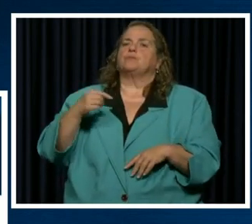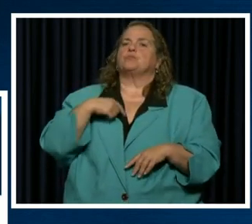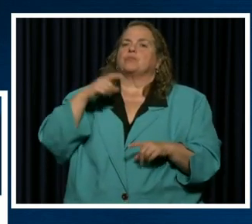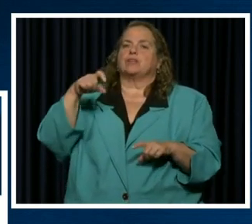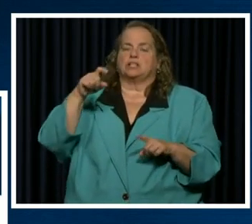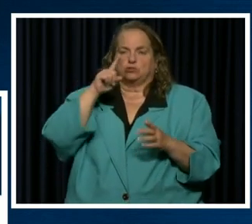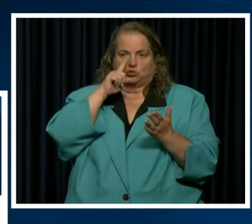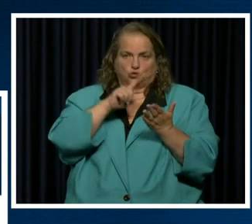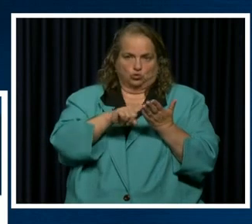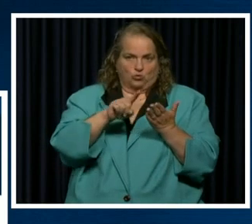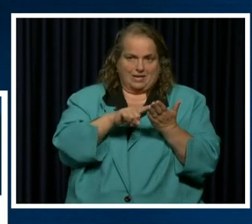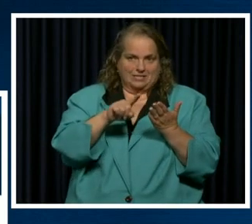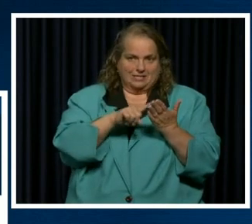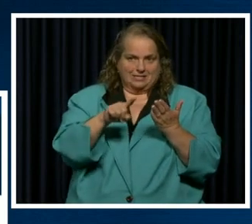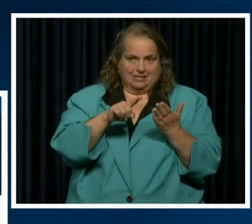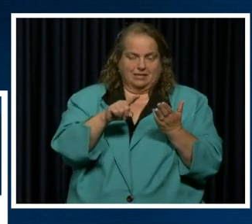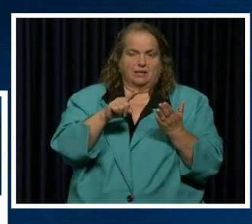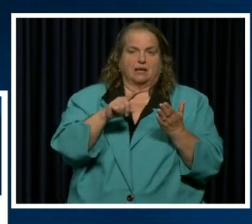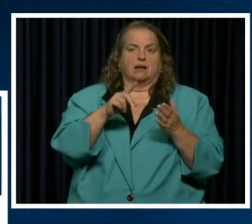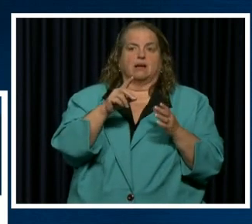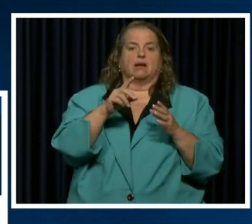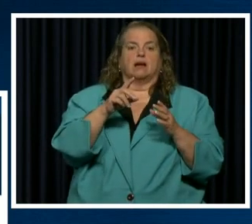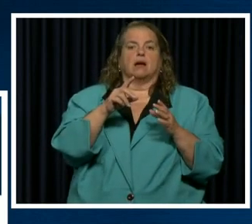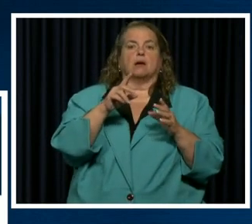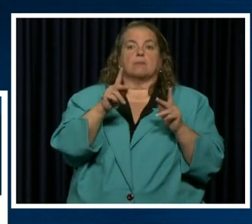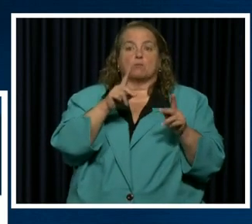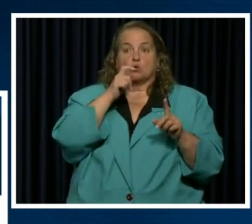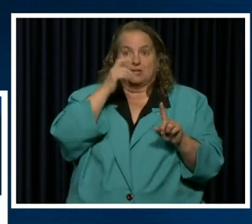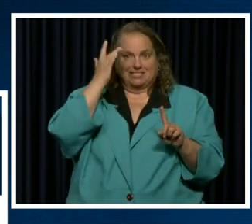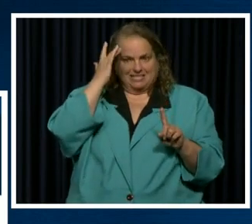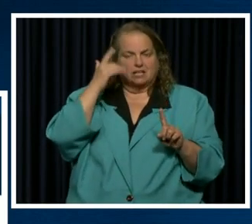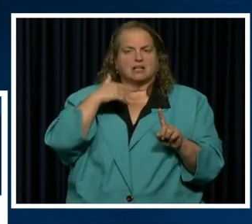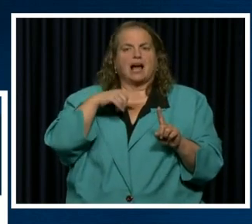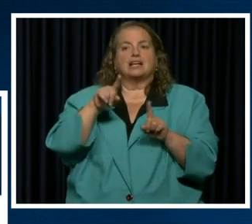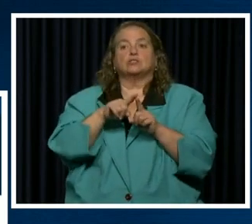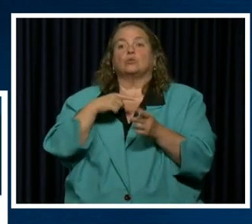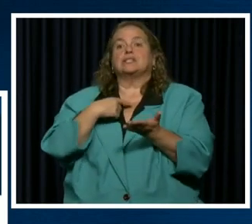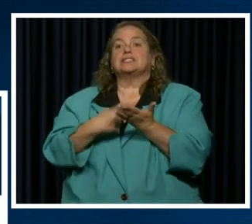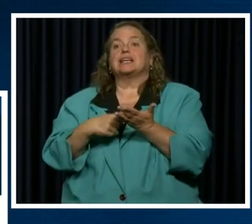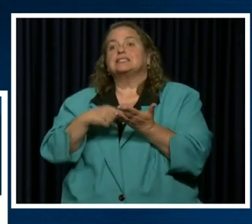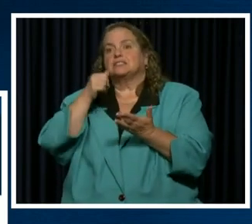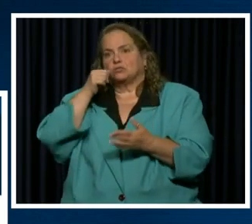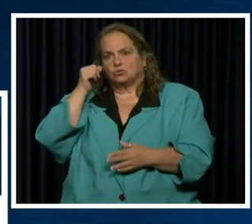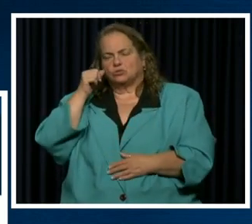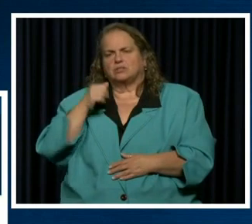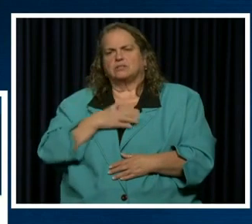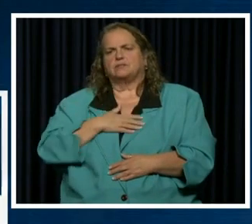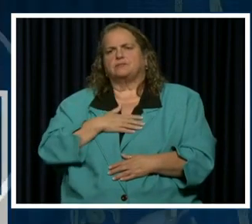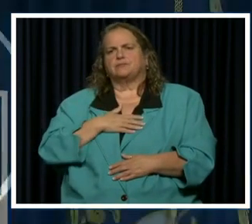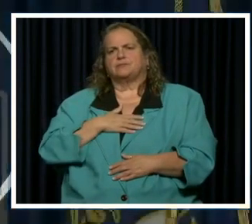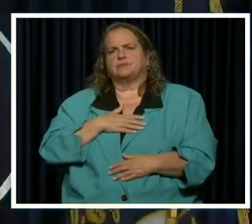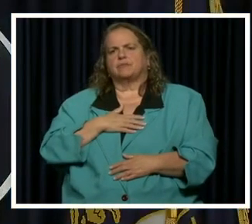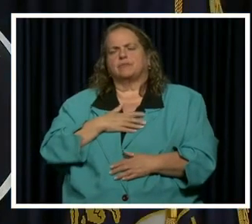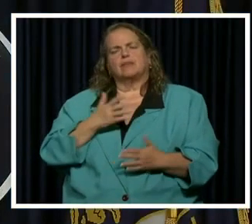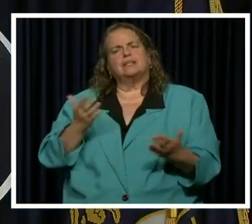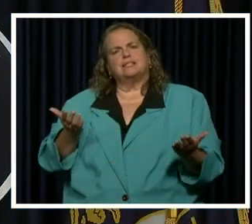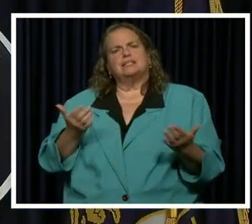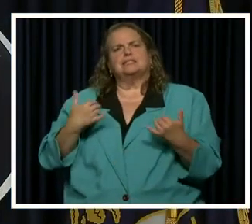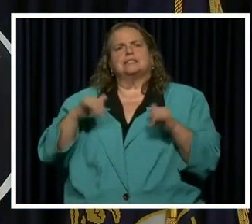putting together that infrastructure as we went over yesterday. So some tough news today.